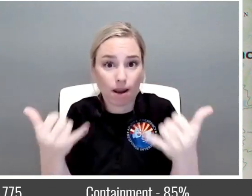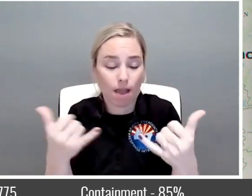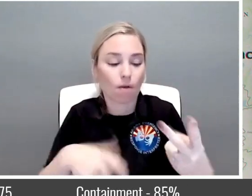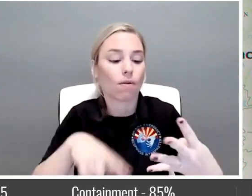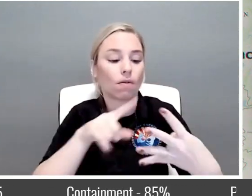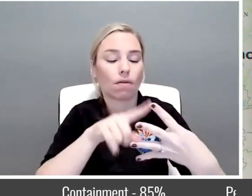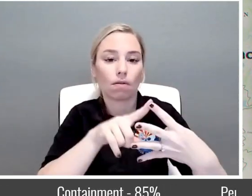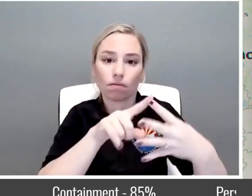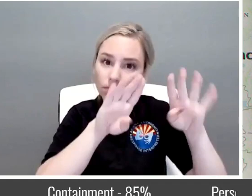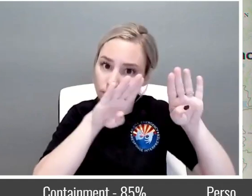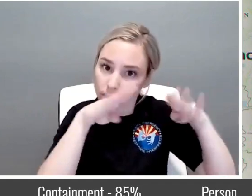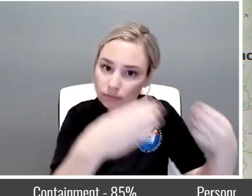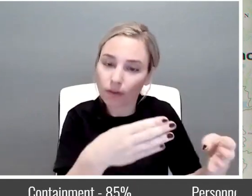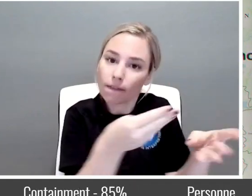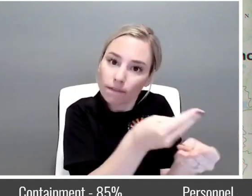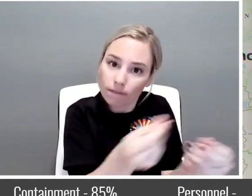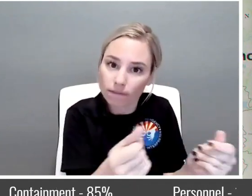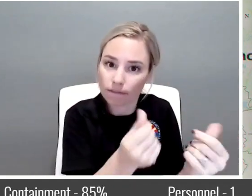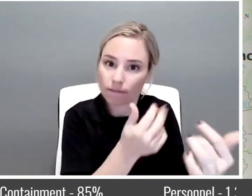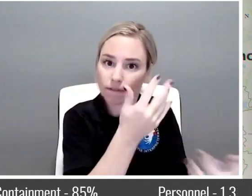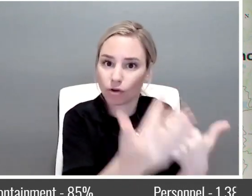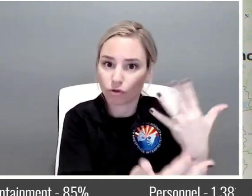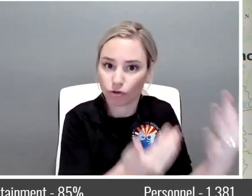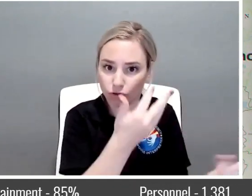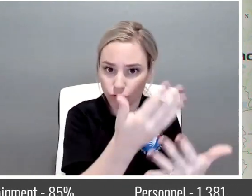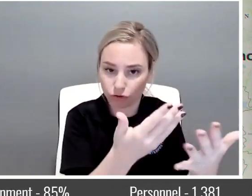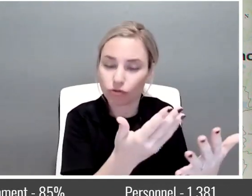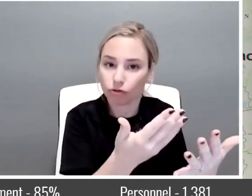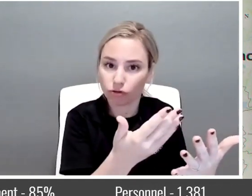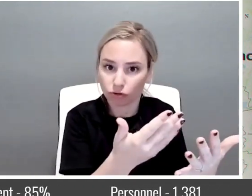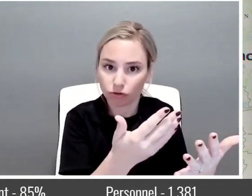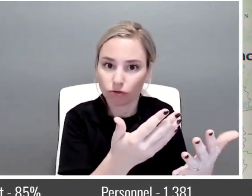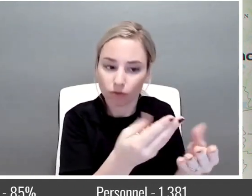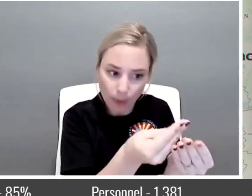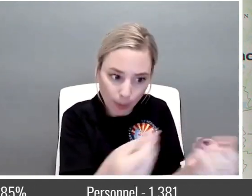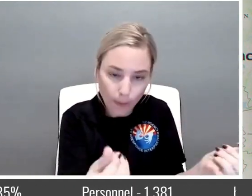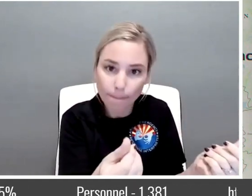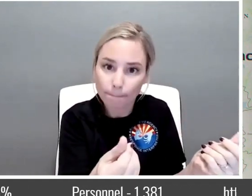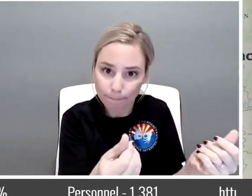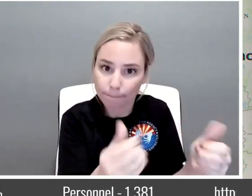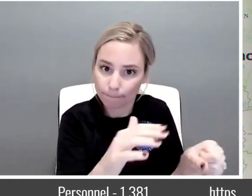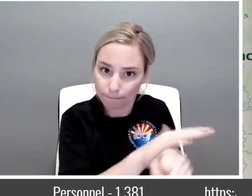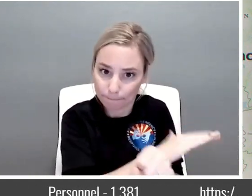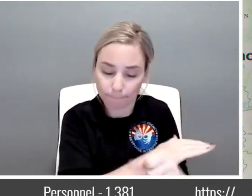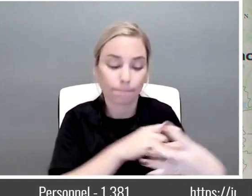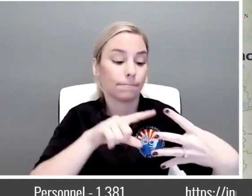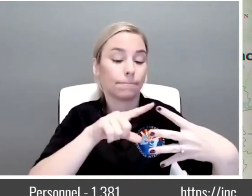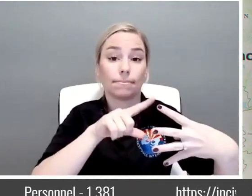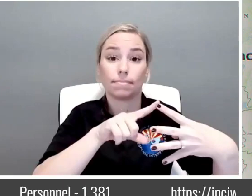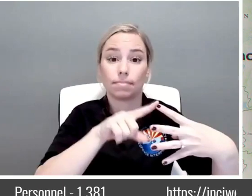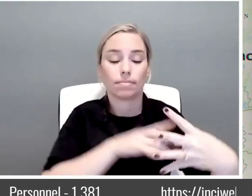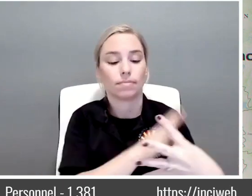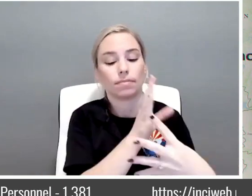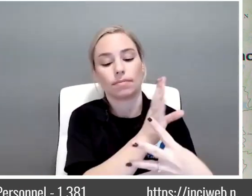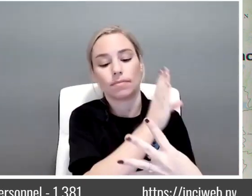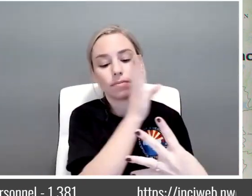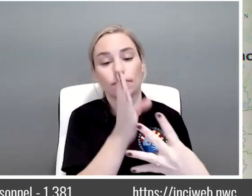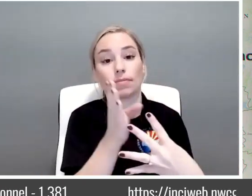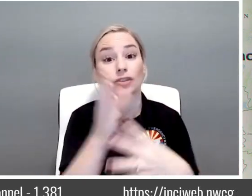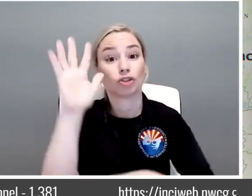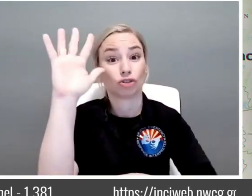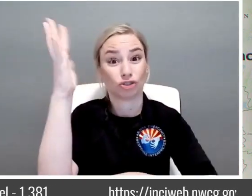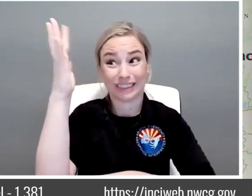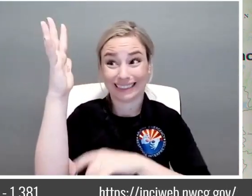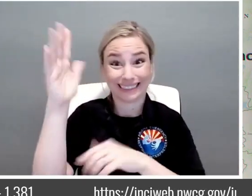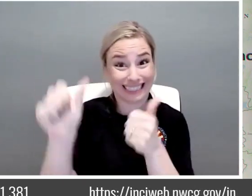still addressing the fire for the suppression efforts, but we have the fire suppression going on. We have our hazard tree abatement